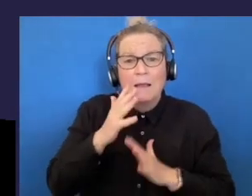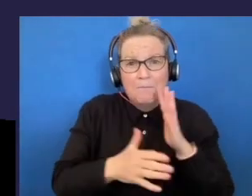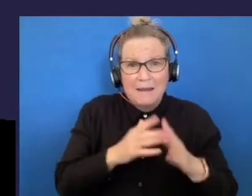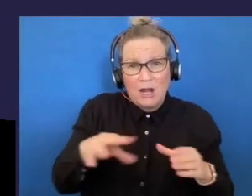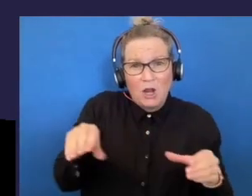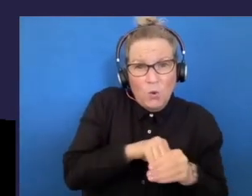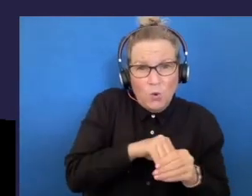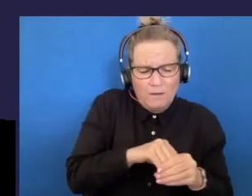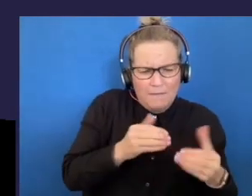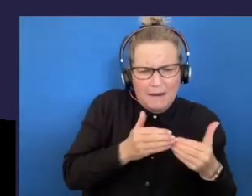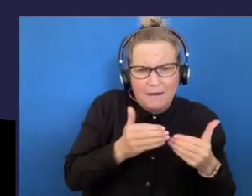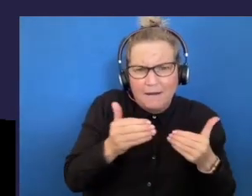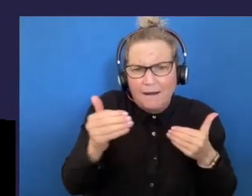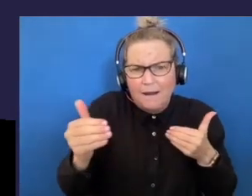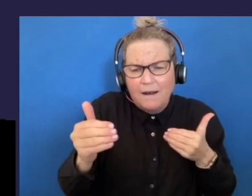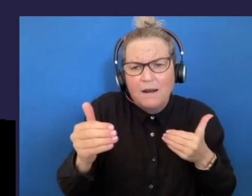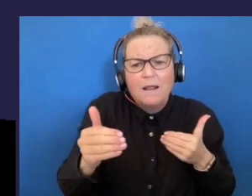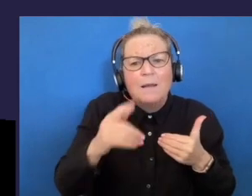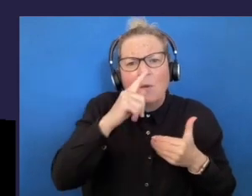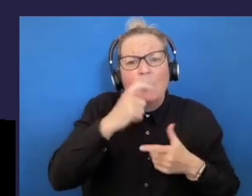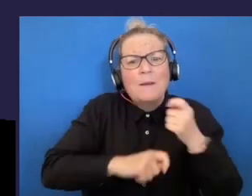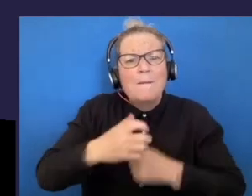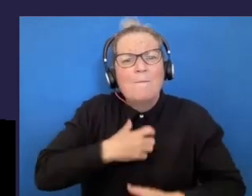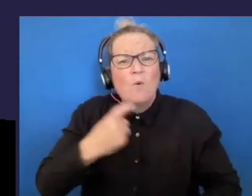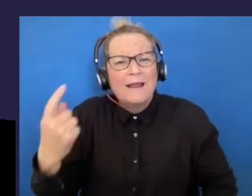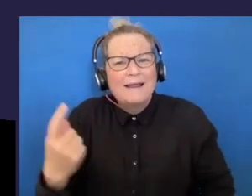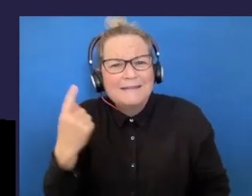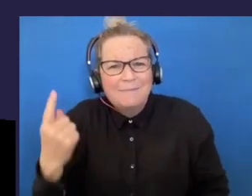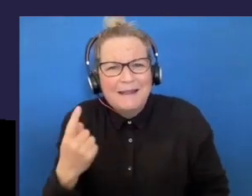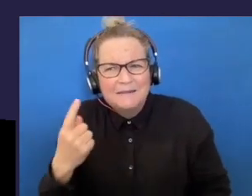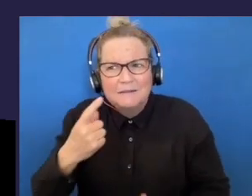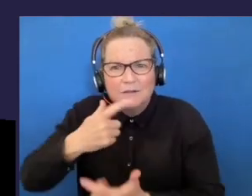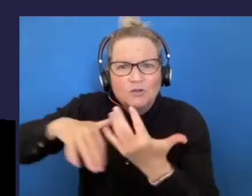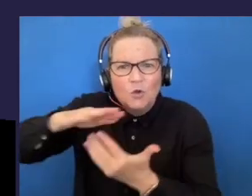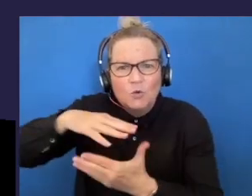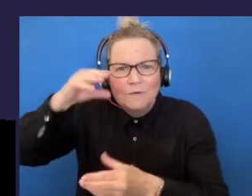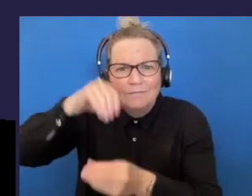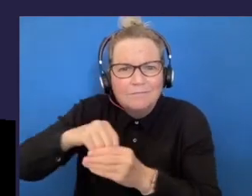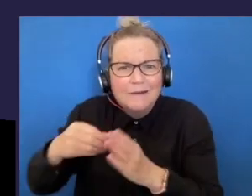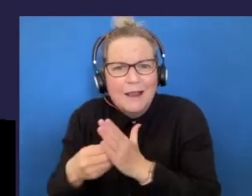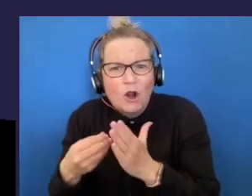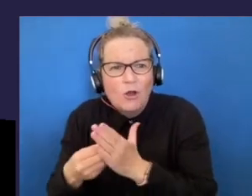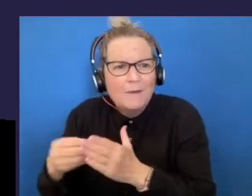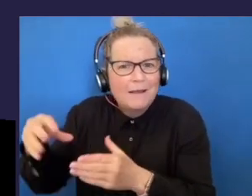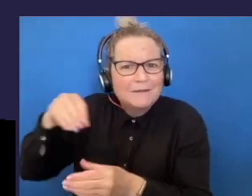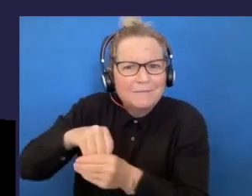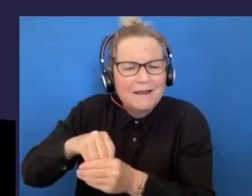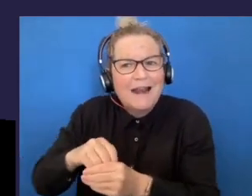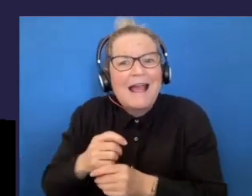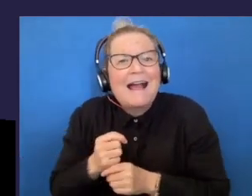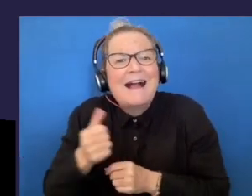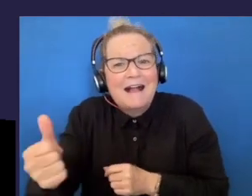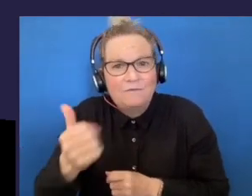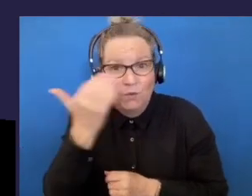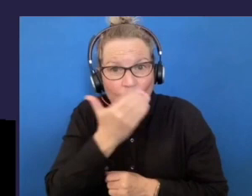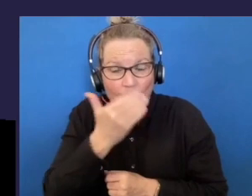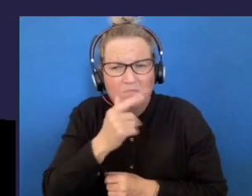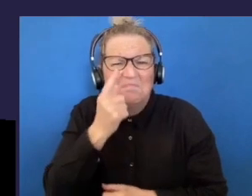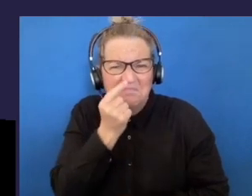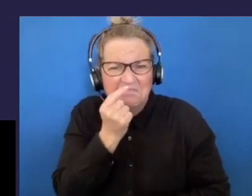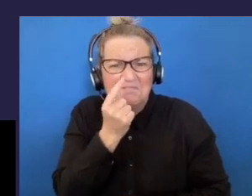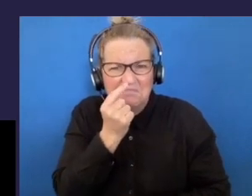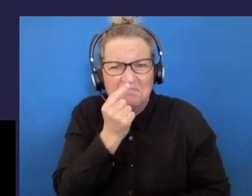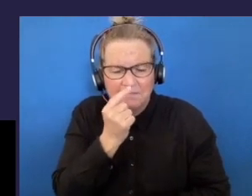greater independence and increased social and economic participation post school. Students without disability also